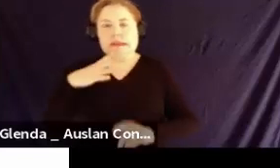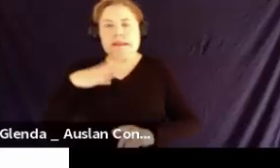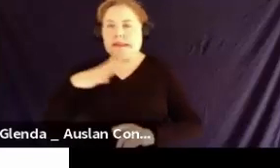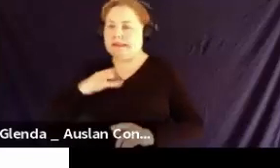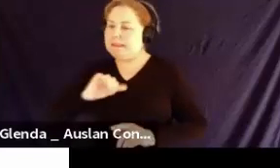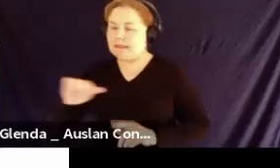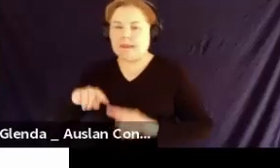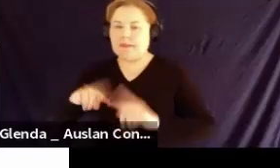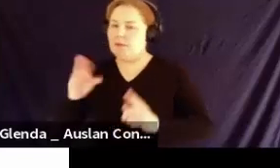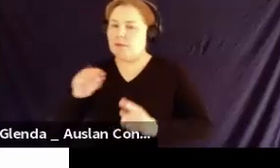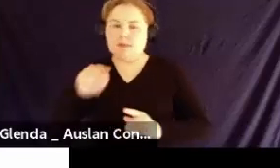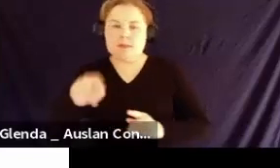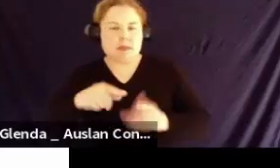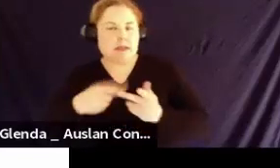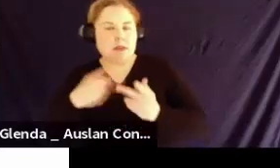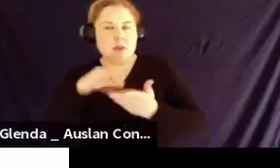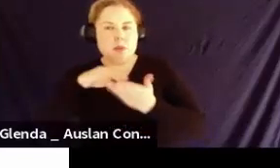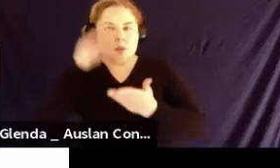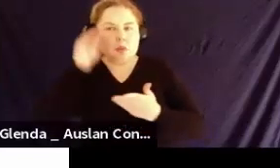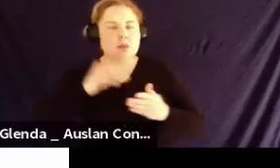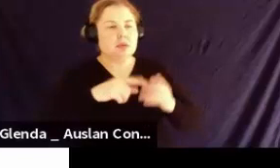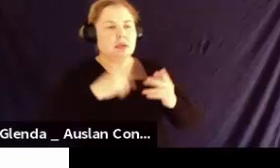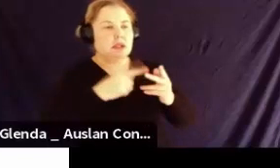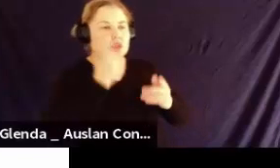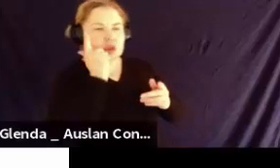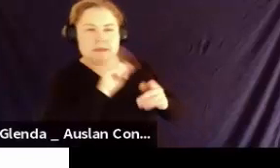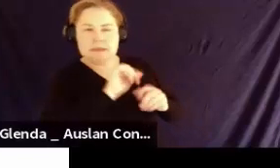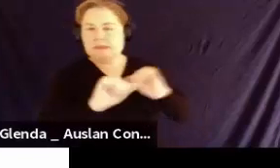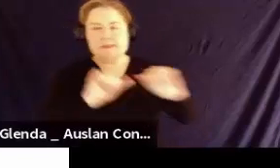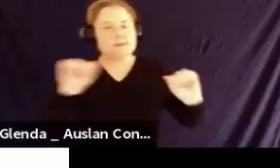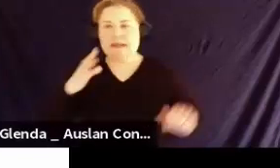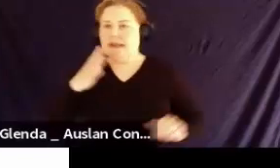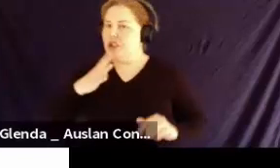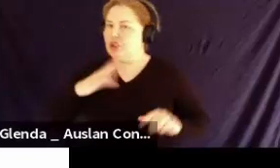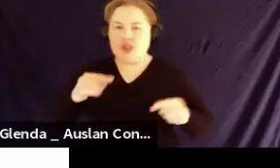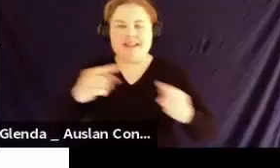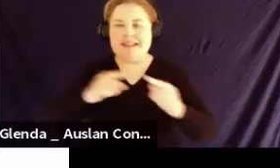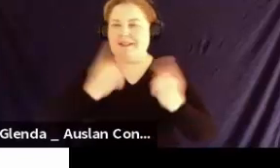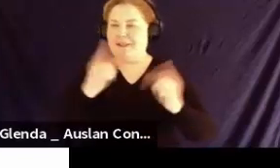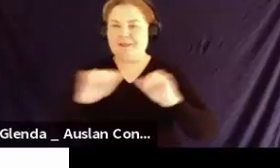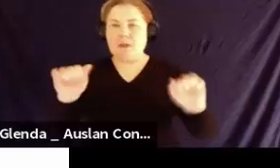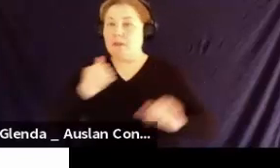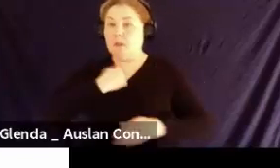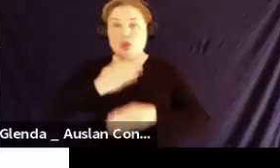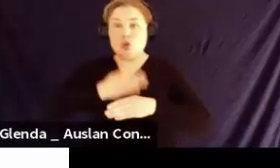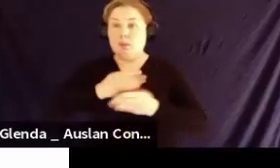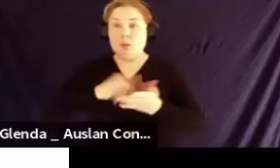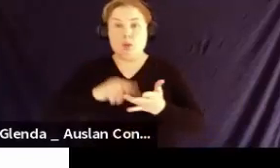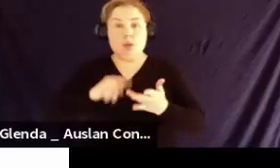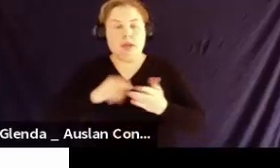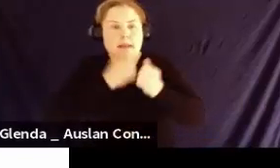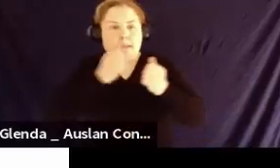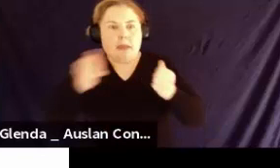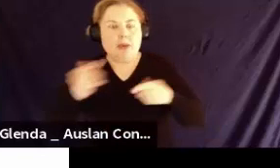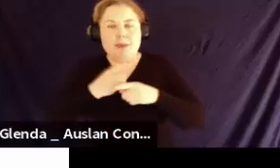So there were many, many challenges and many, many different needs. It's not my job to expand on these. I'm going to give that